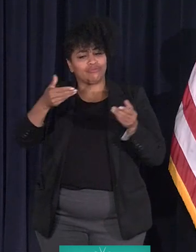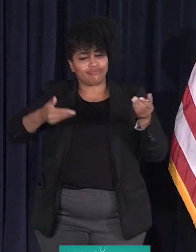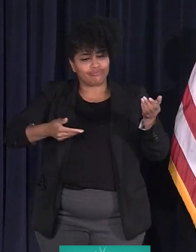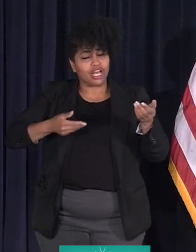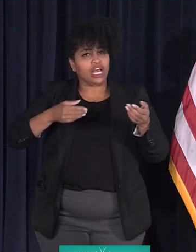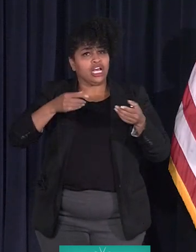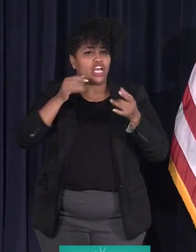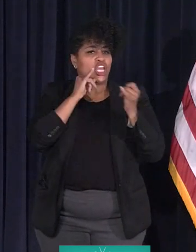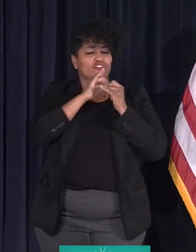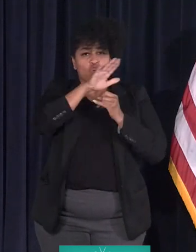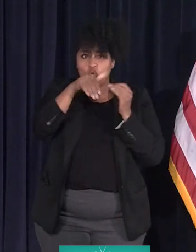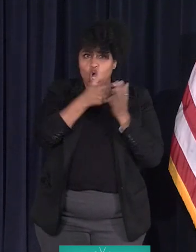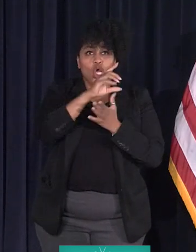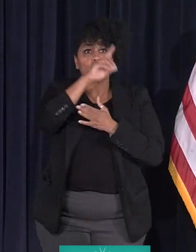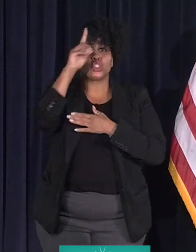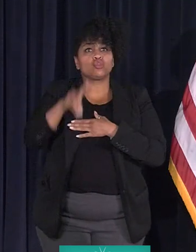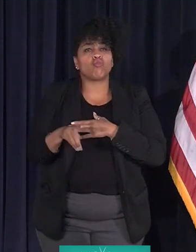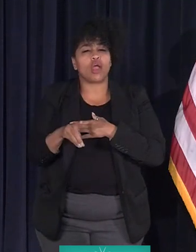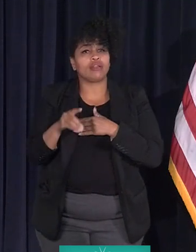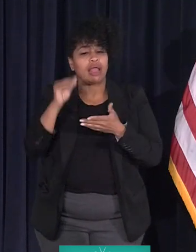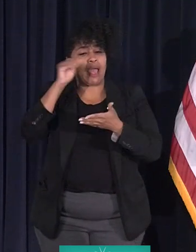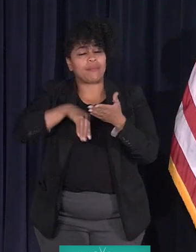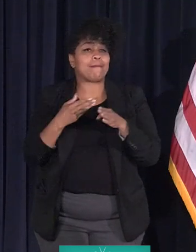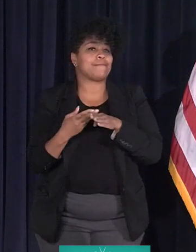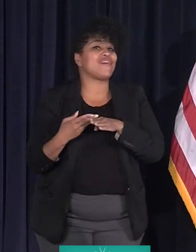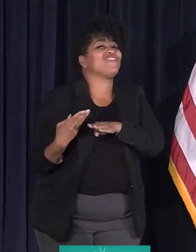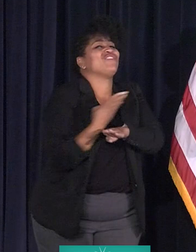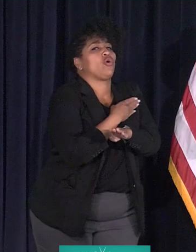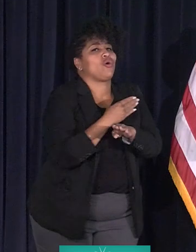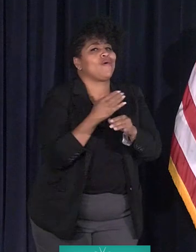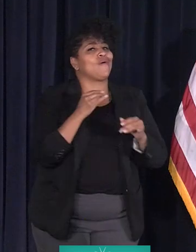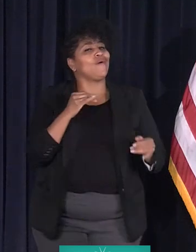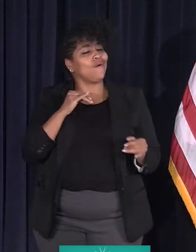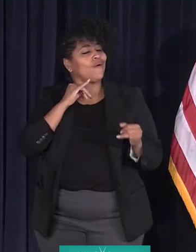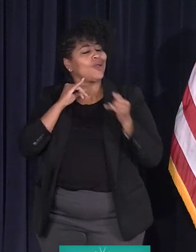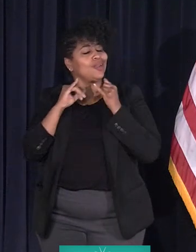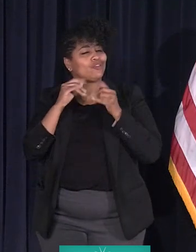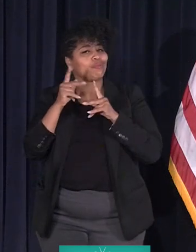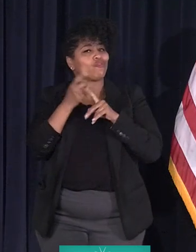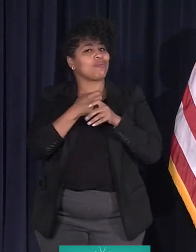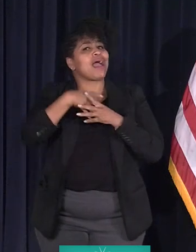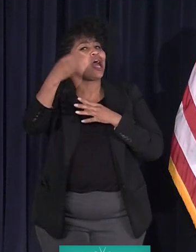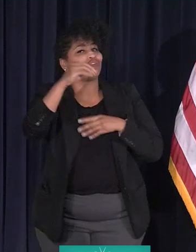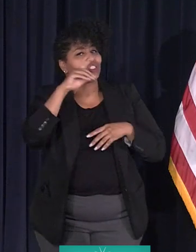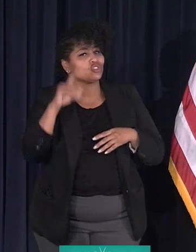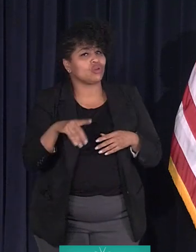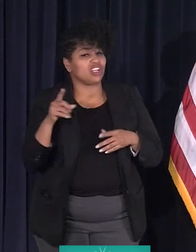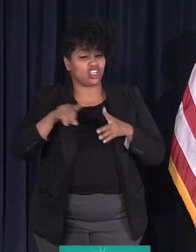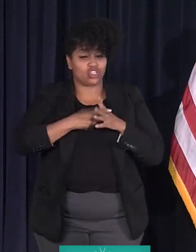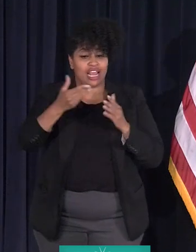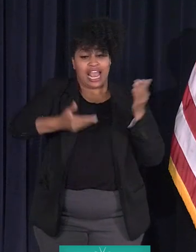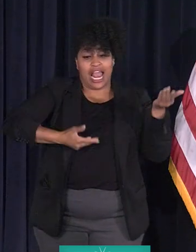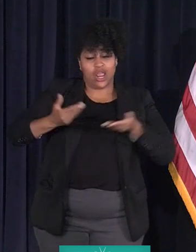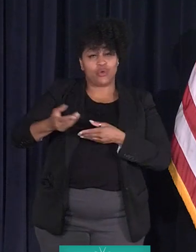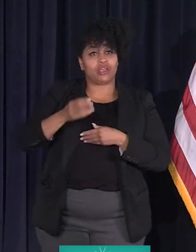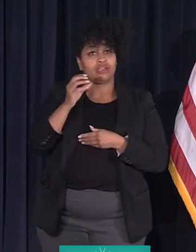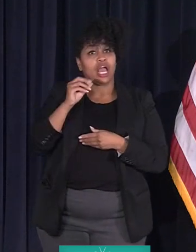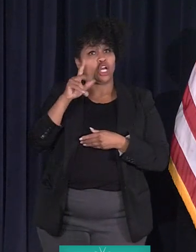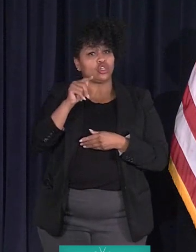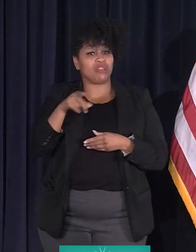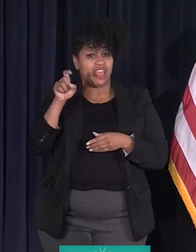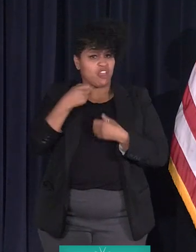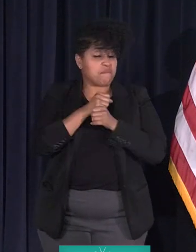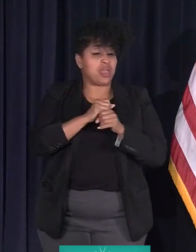they interview anybody from the suburbs through Detroit at Work. They're going to start hiring in October. And they're going to have to be making